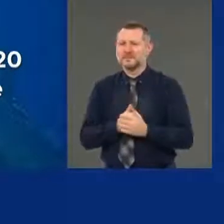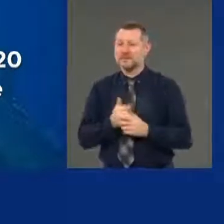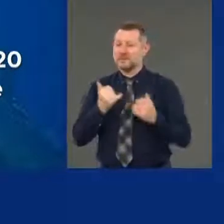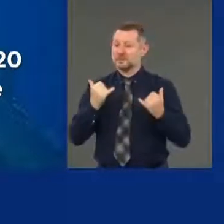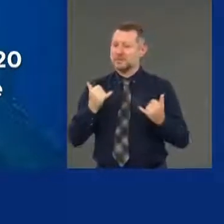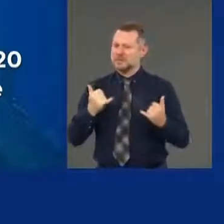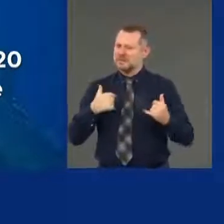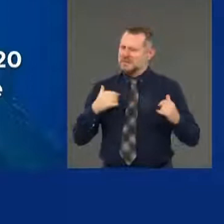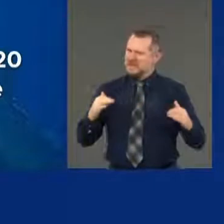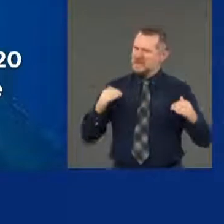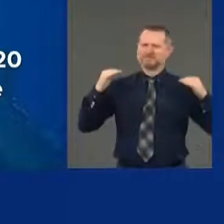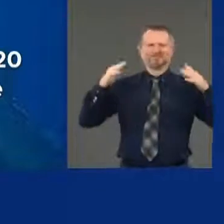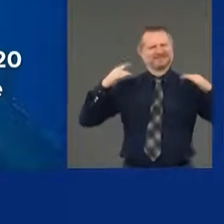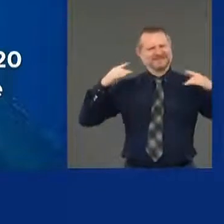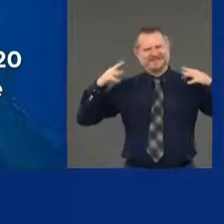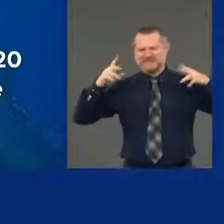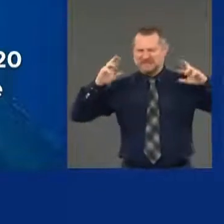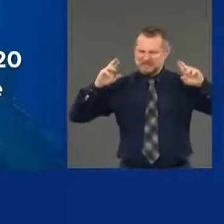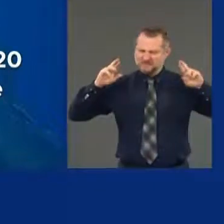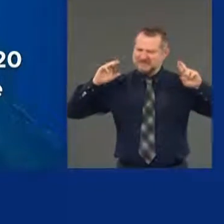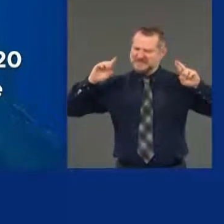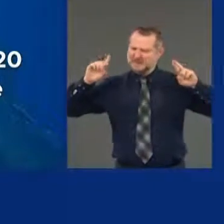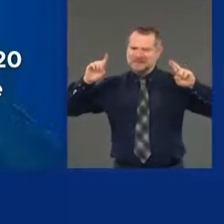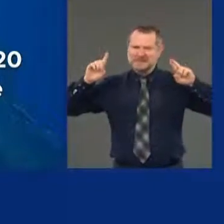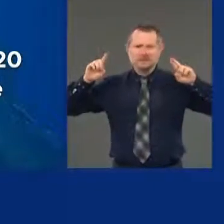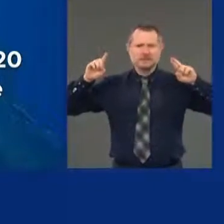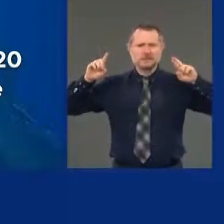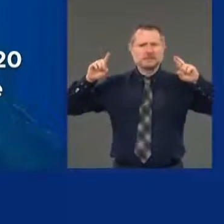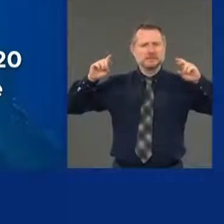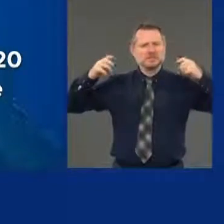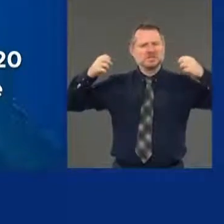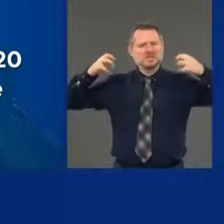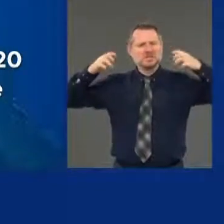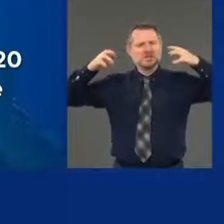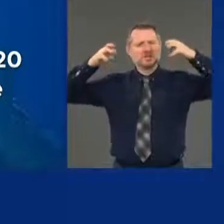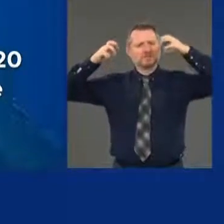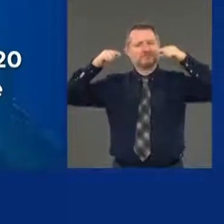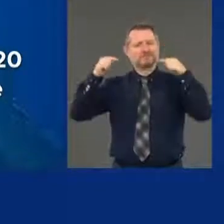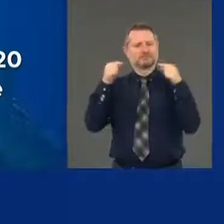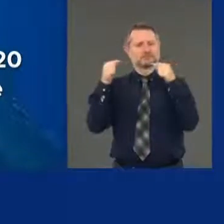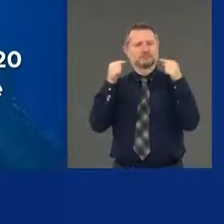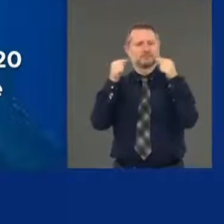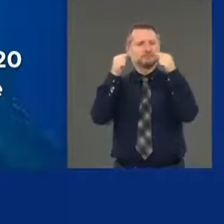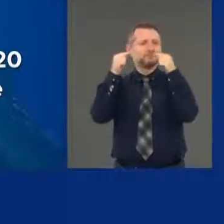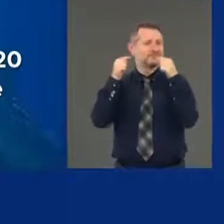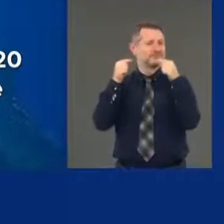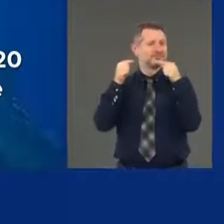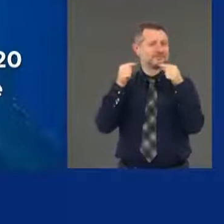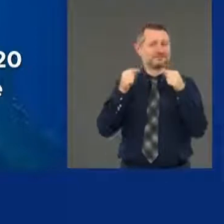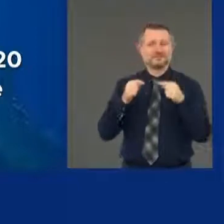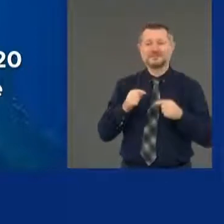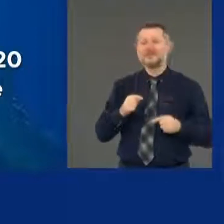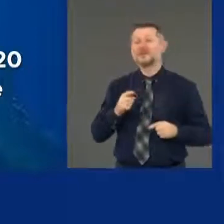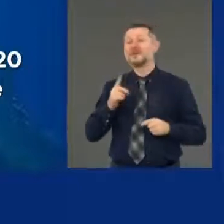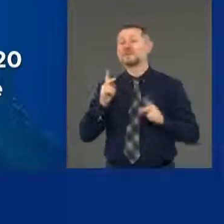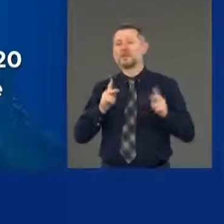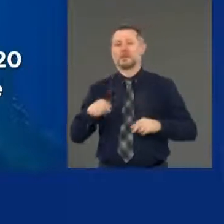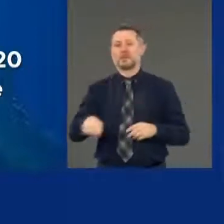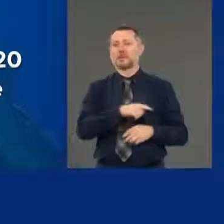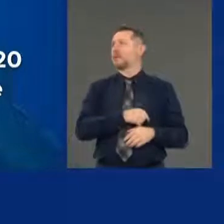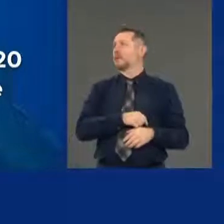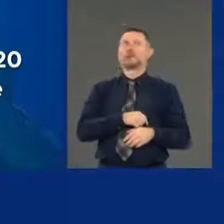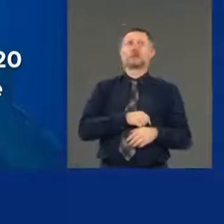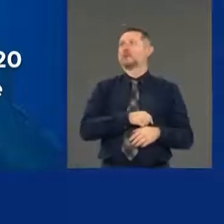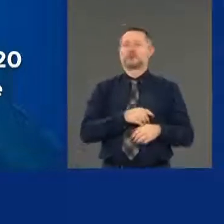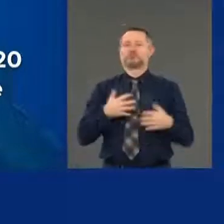-partisan, hyperbolic moment. Nobody wants to say the truth. Why? Because if you say the truth, they'll yell